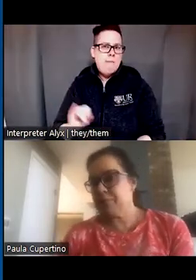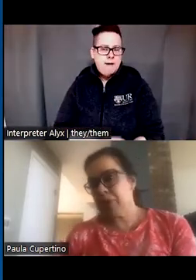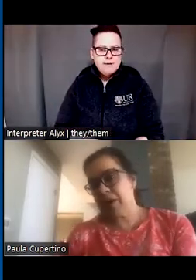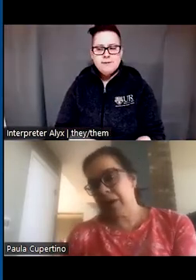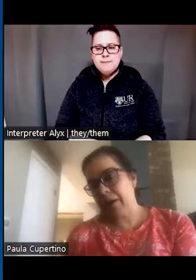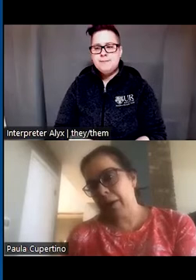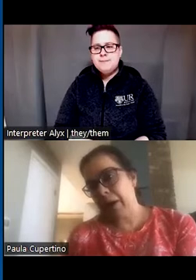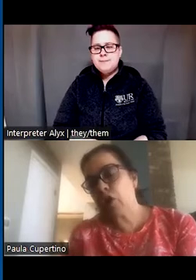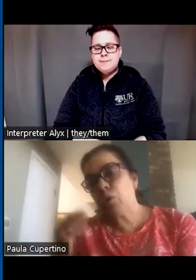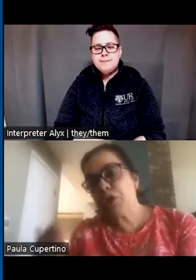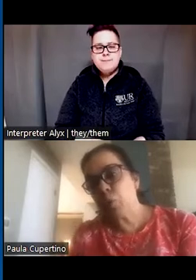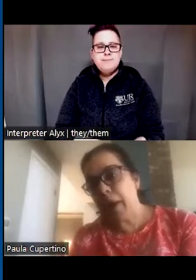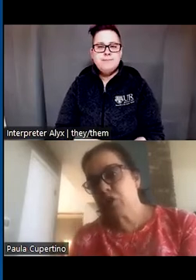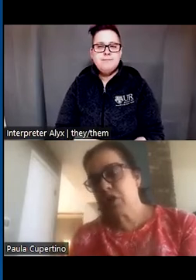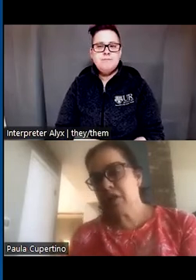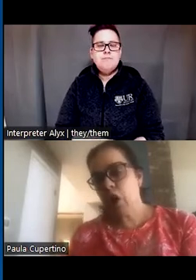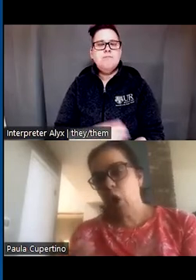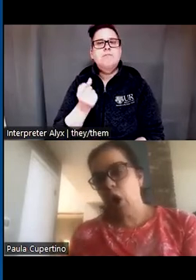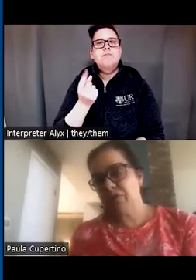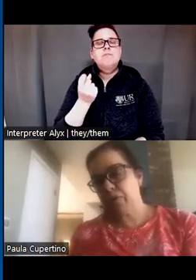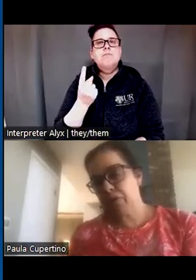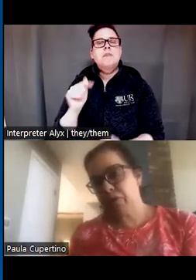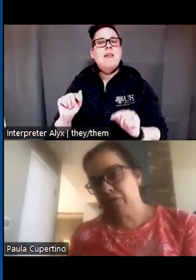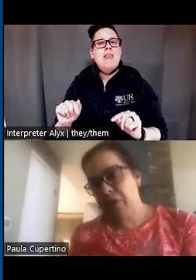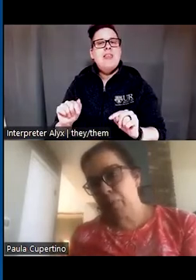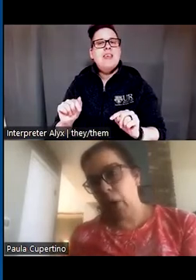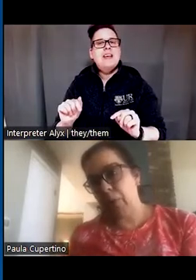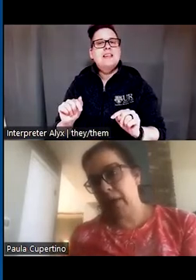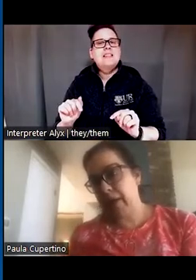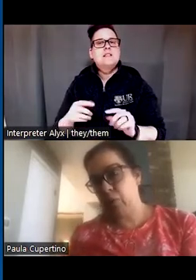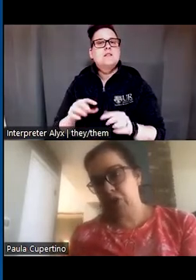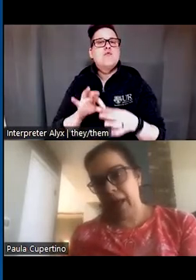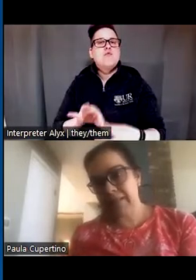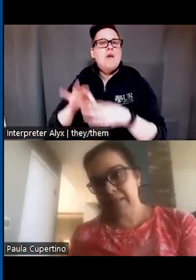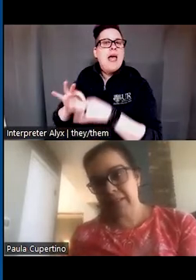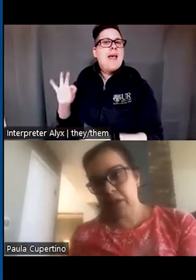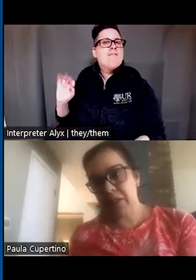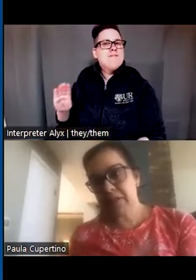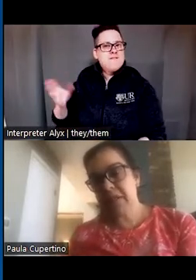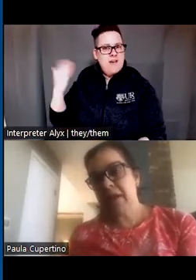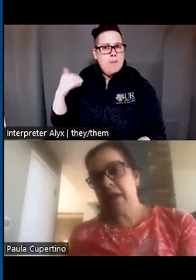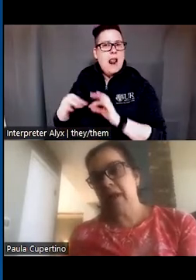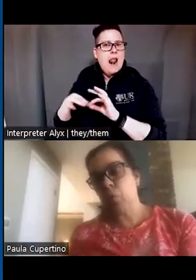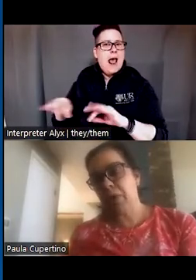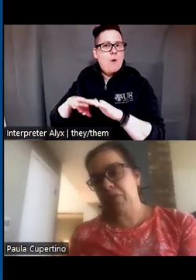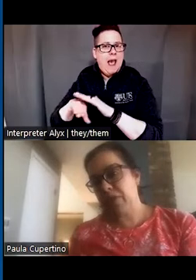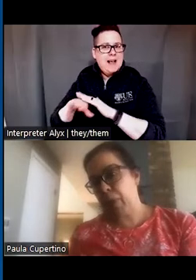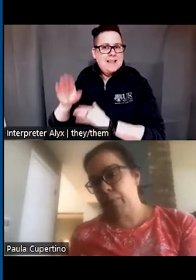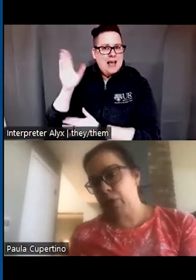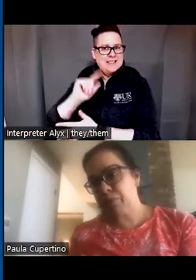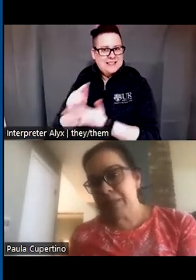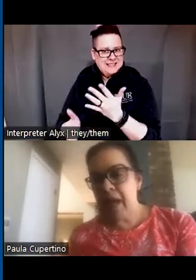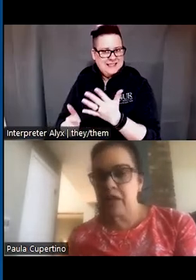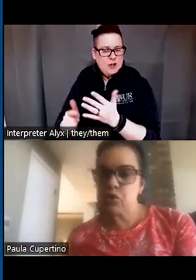is a continuation of the February Language Access Series with the